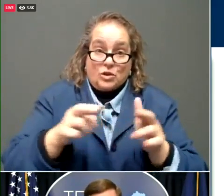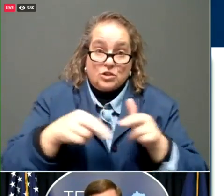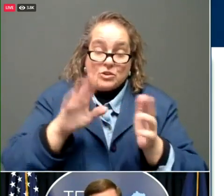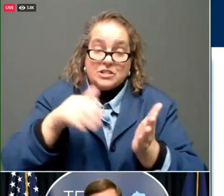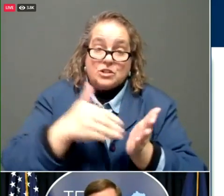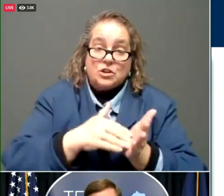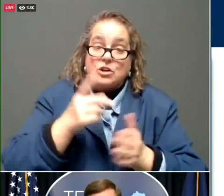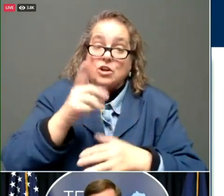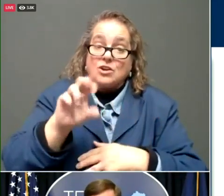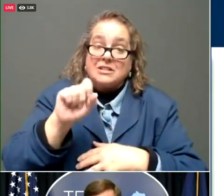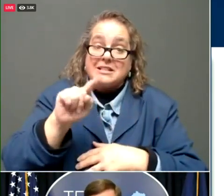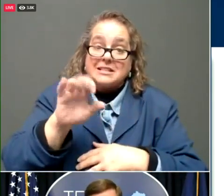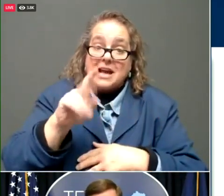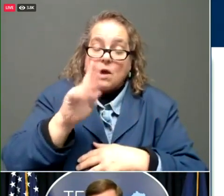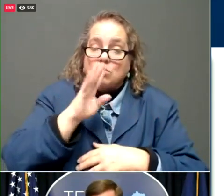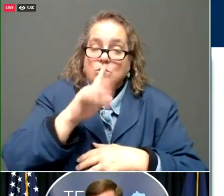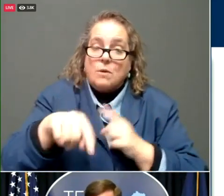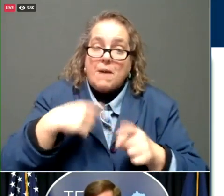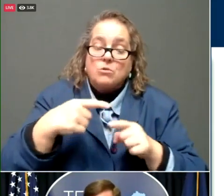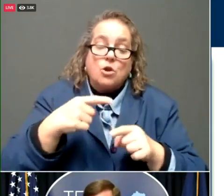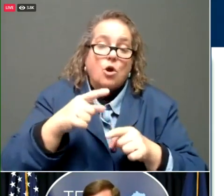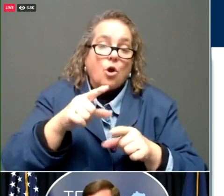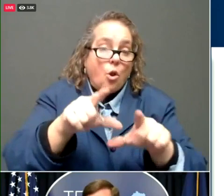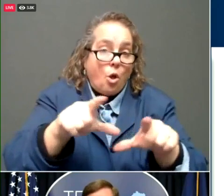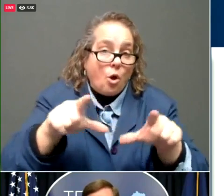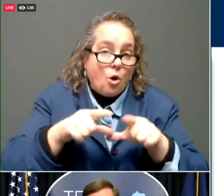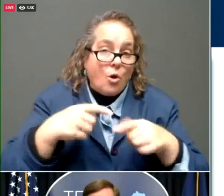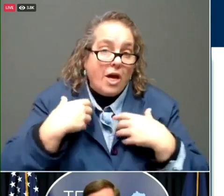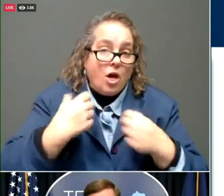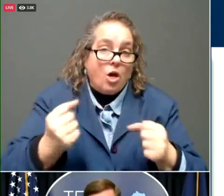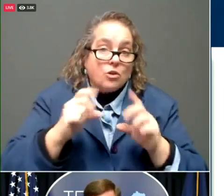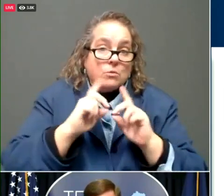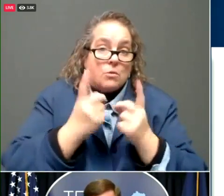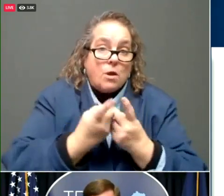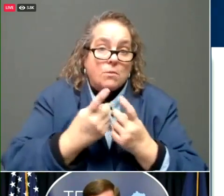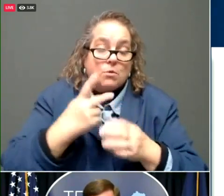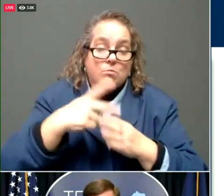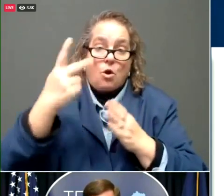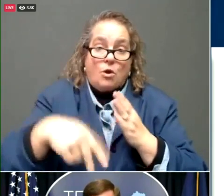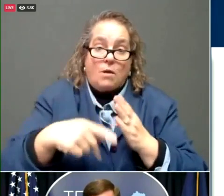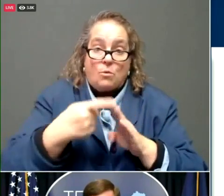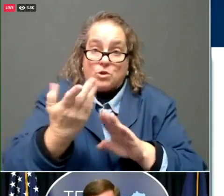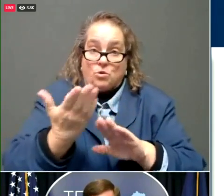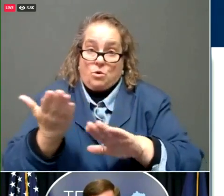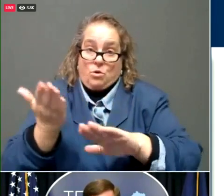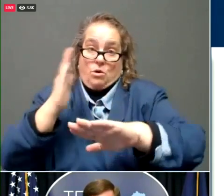talk to you about the local health department program. And when you overlay that, here's what it looks like.